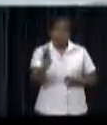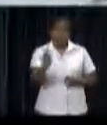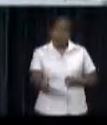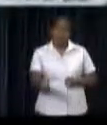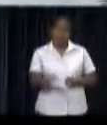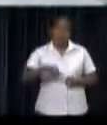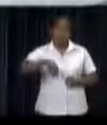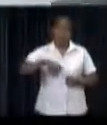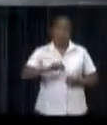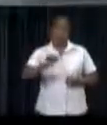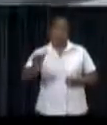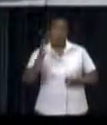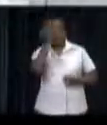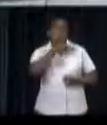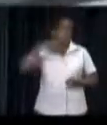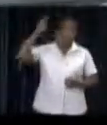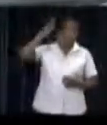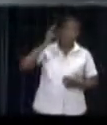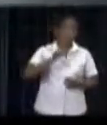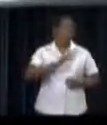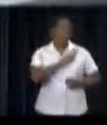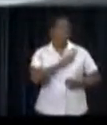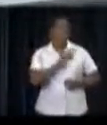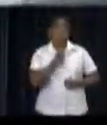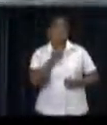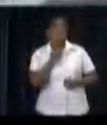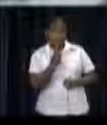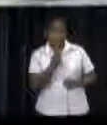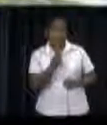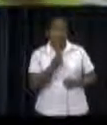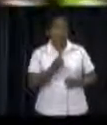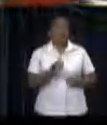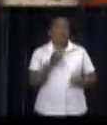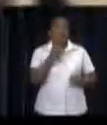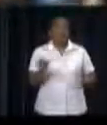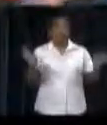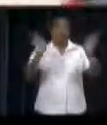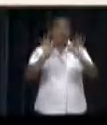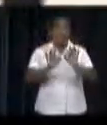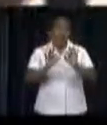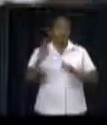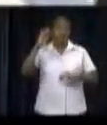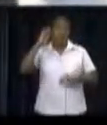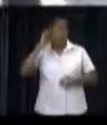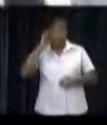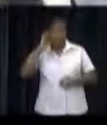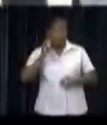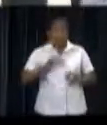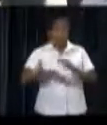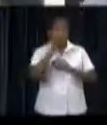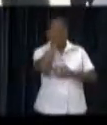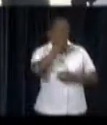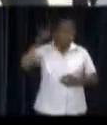the Maritime Authority Surinamma have also explicitly indicated what the importance of the impact of a Coast